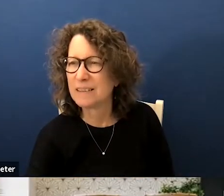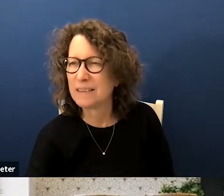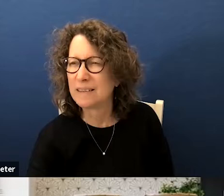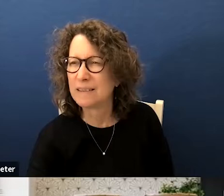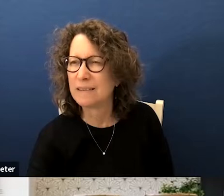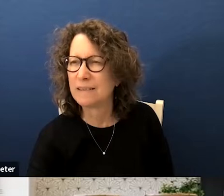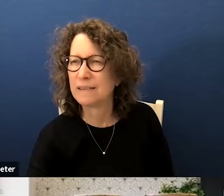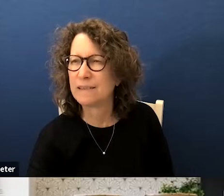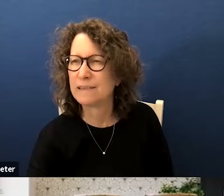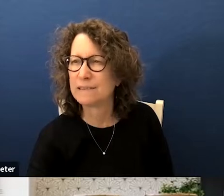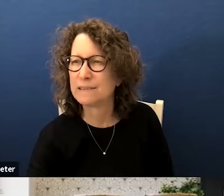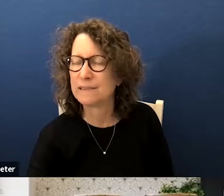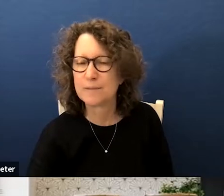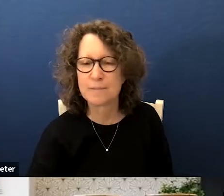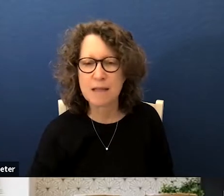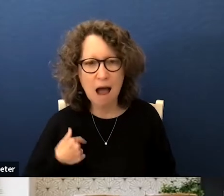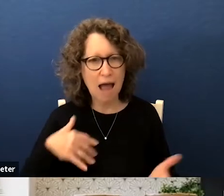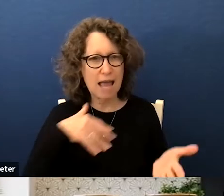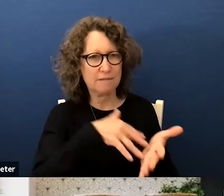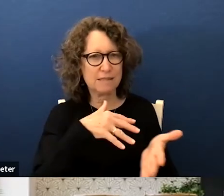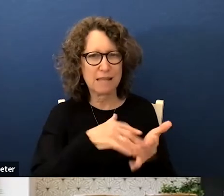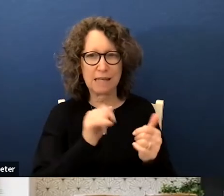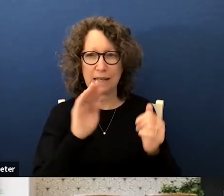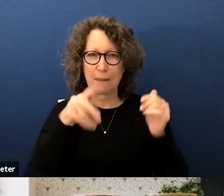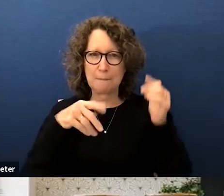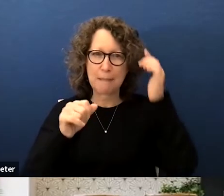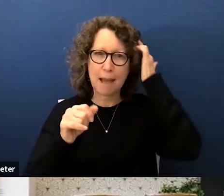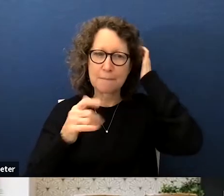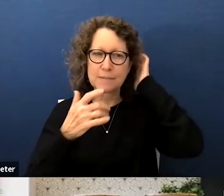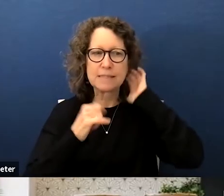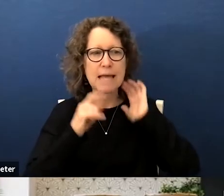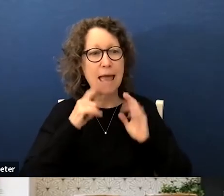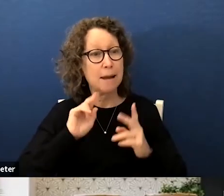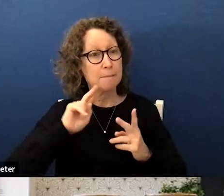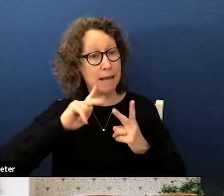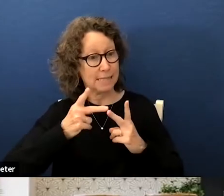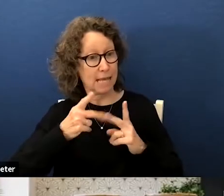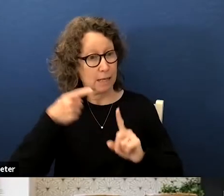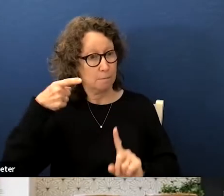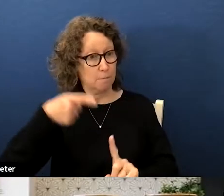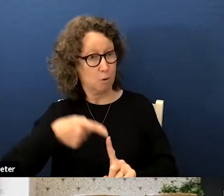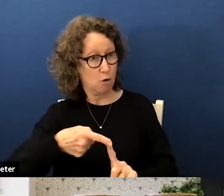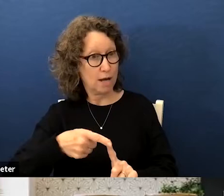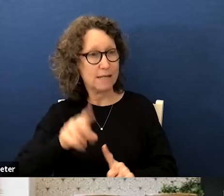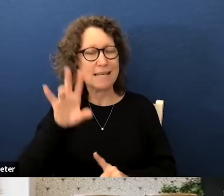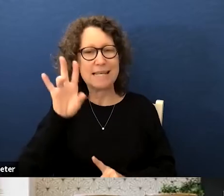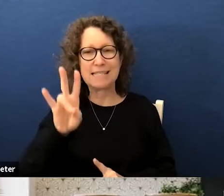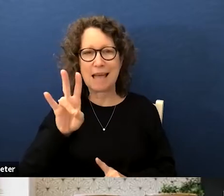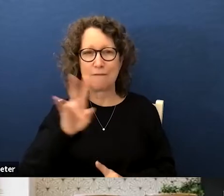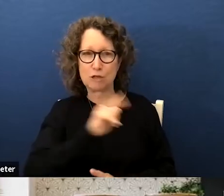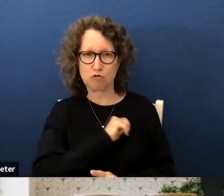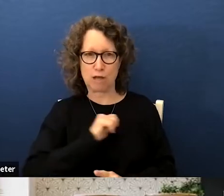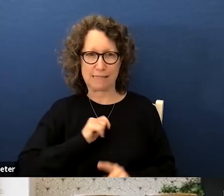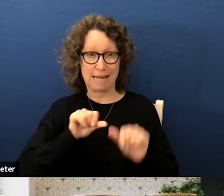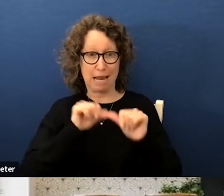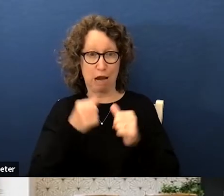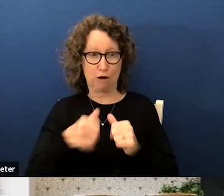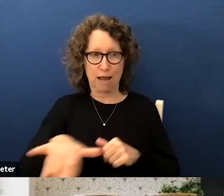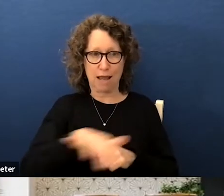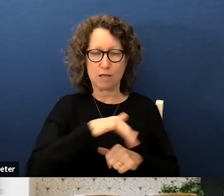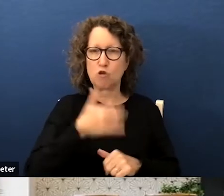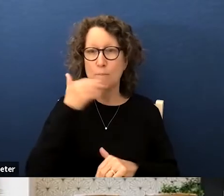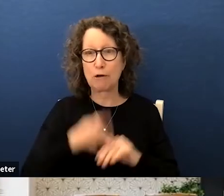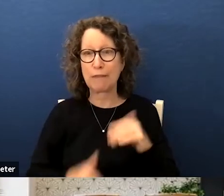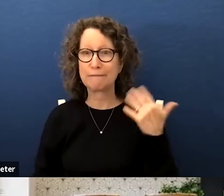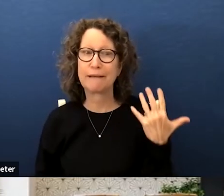i've studied the maps and my second point is seven trustees areas are better